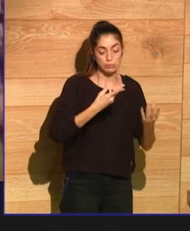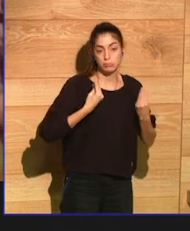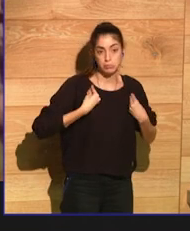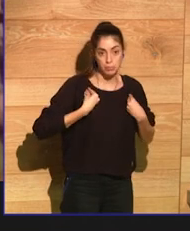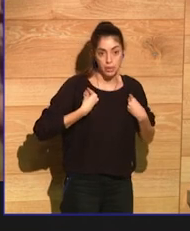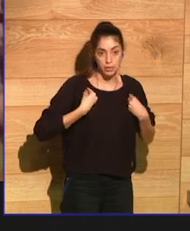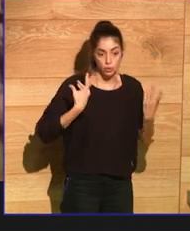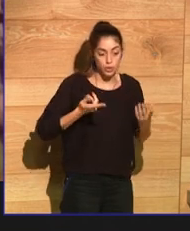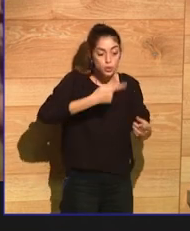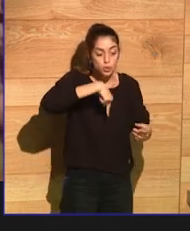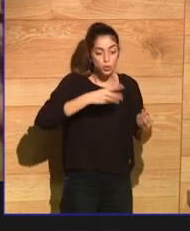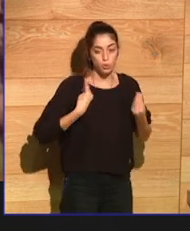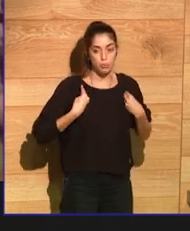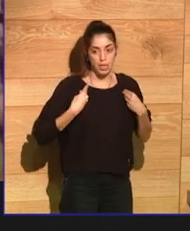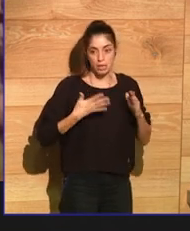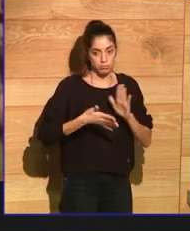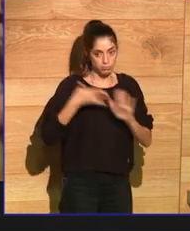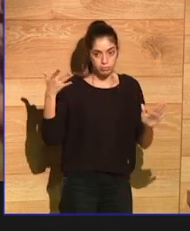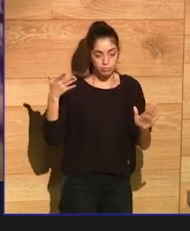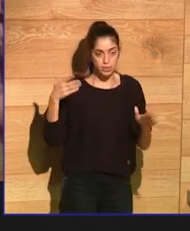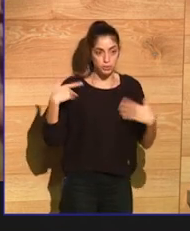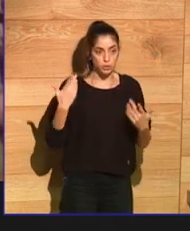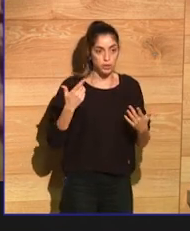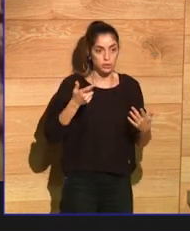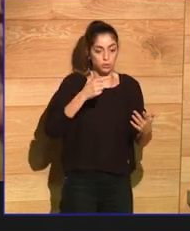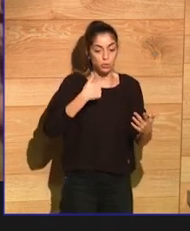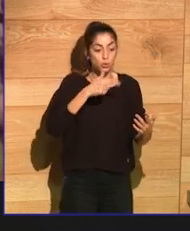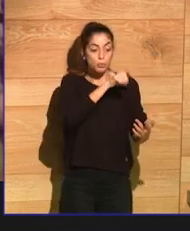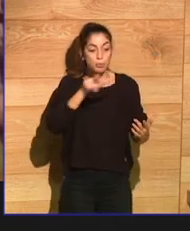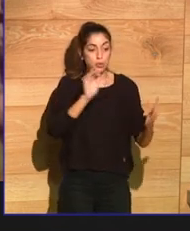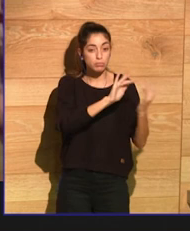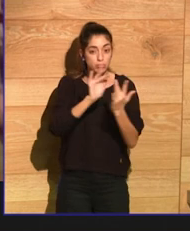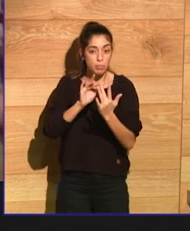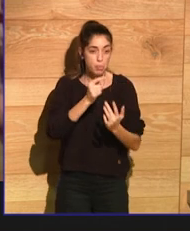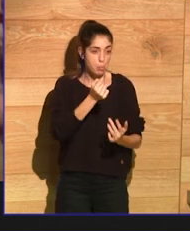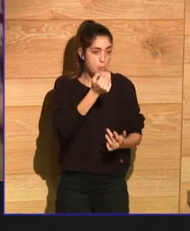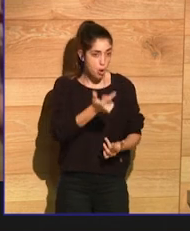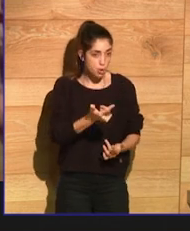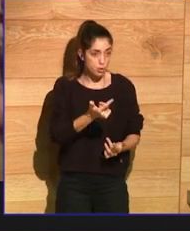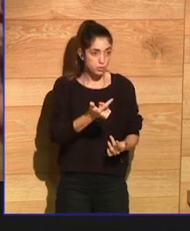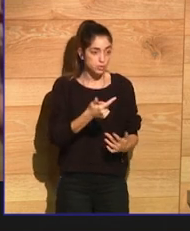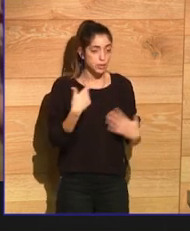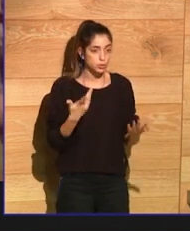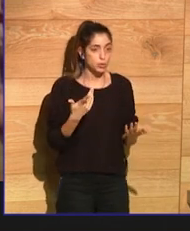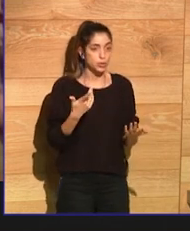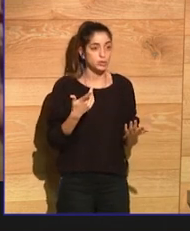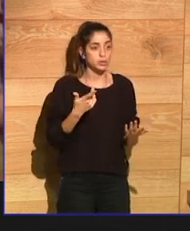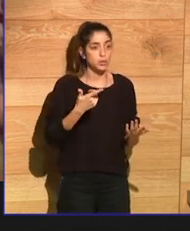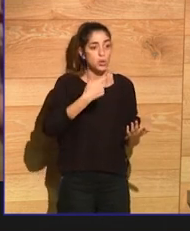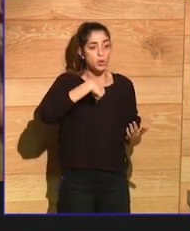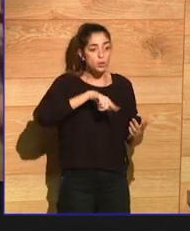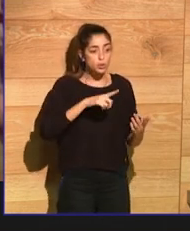very, very few people. But it would still be a small life and I could limit my exposure to tragedy and and human